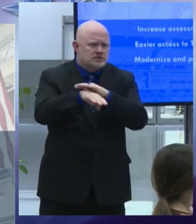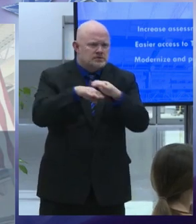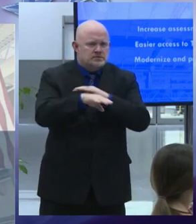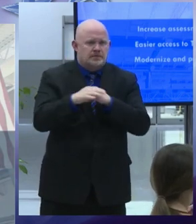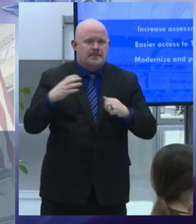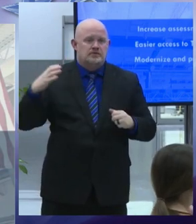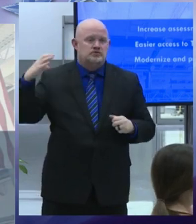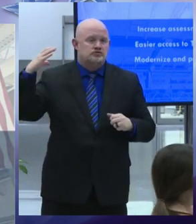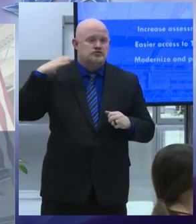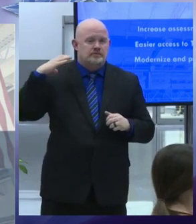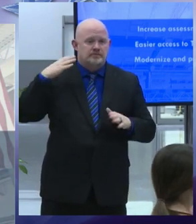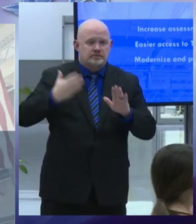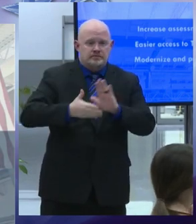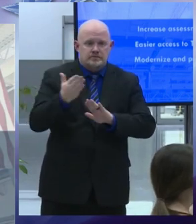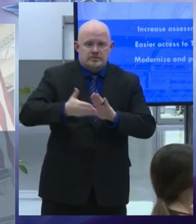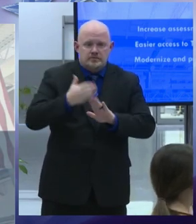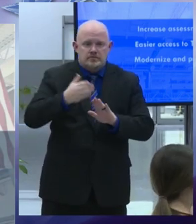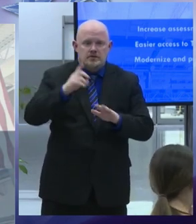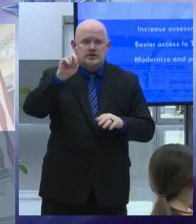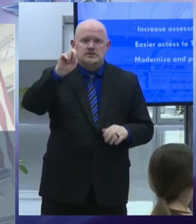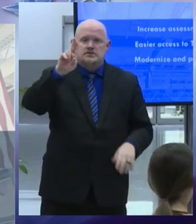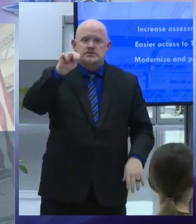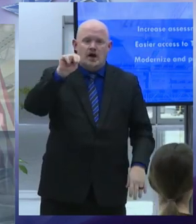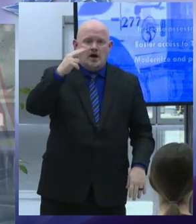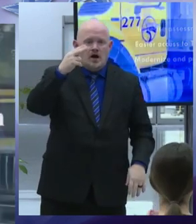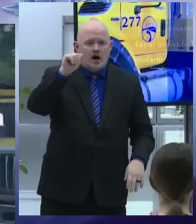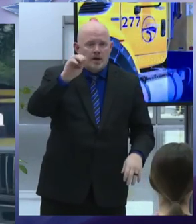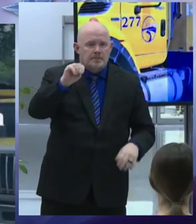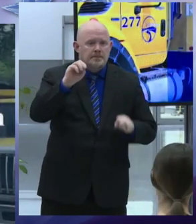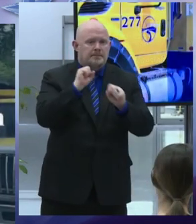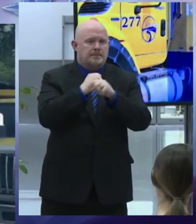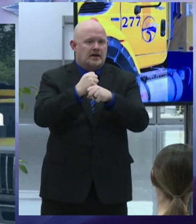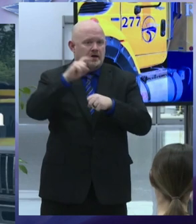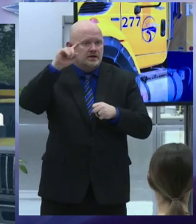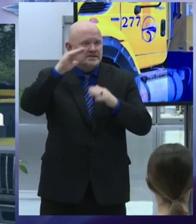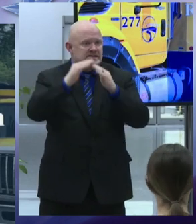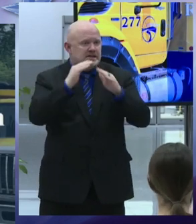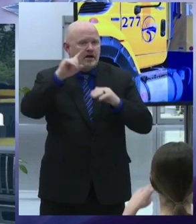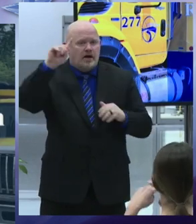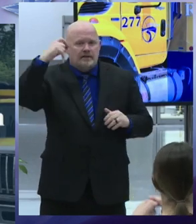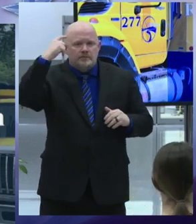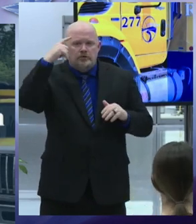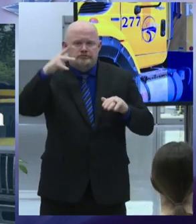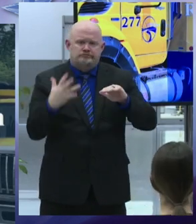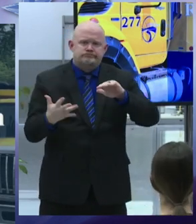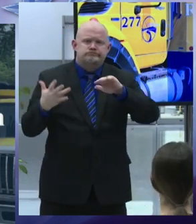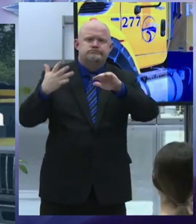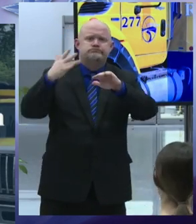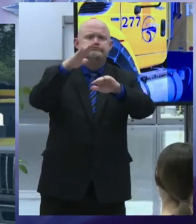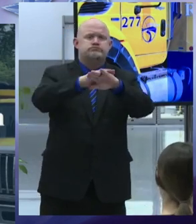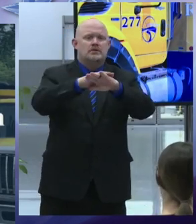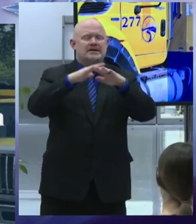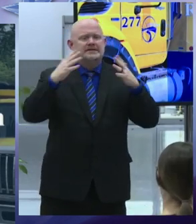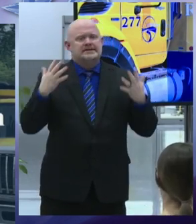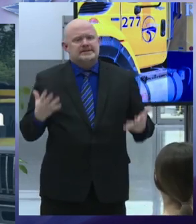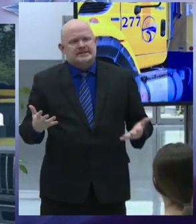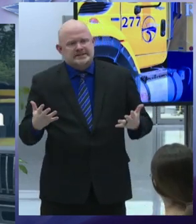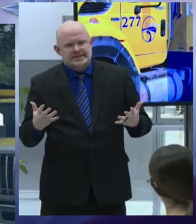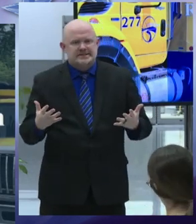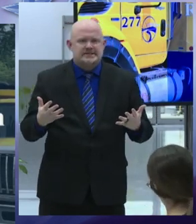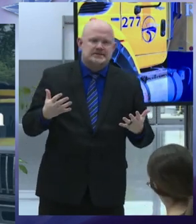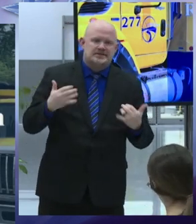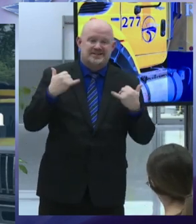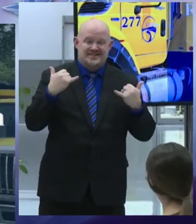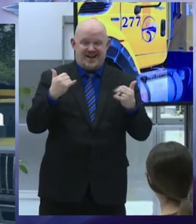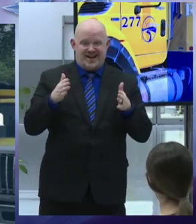us one of those areas of major improvements is our roads it's well known and mostly appreciated that dpw